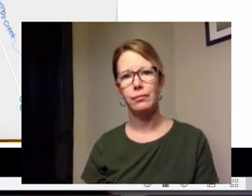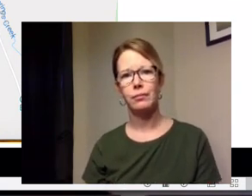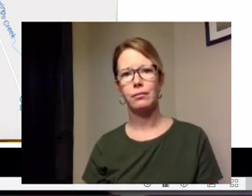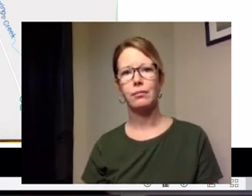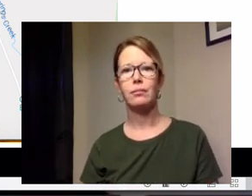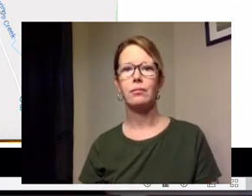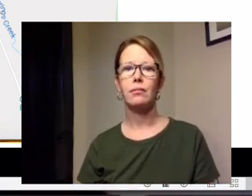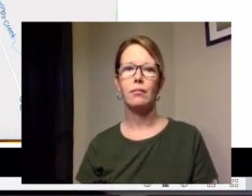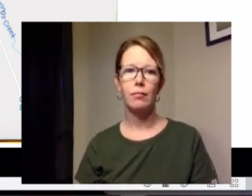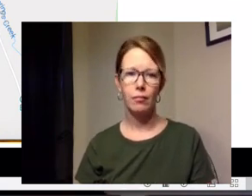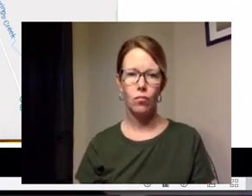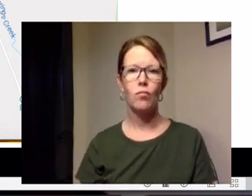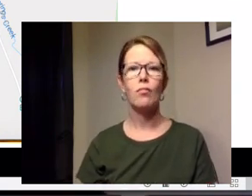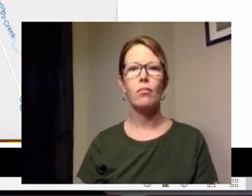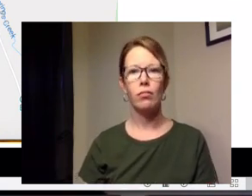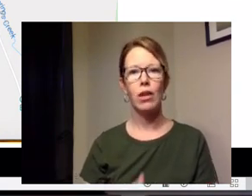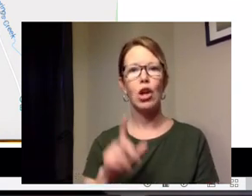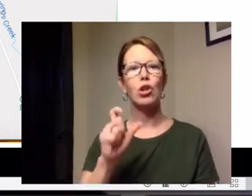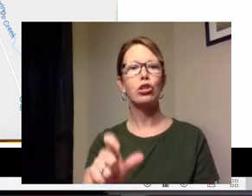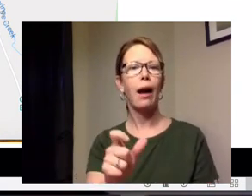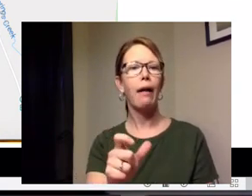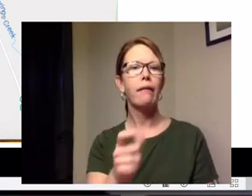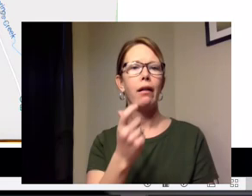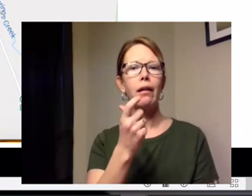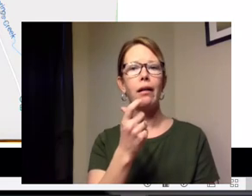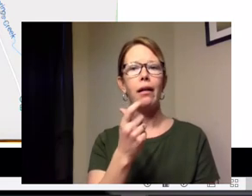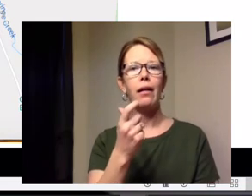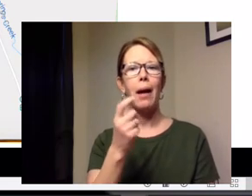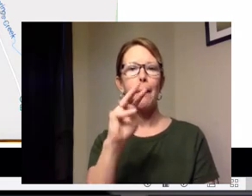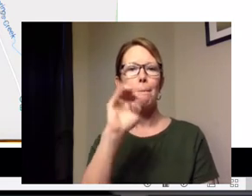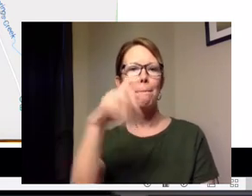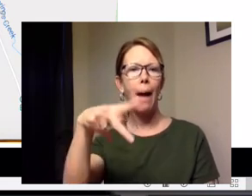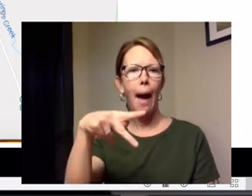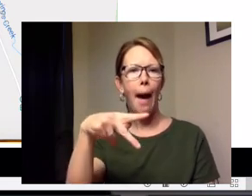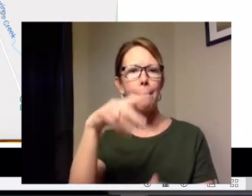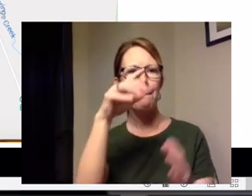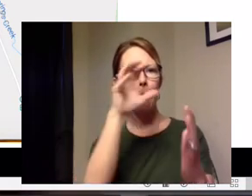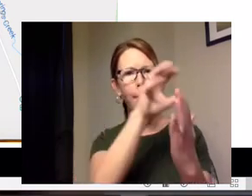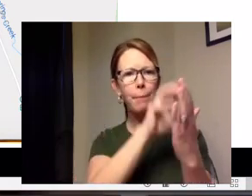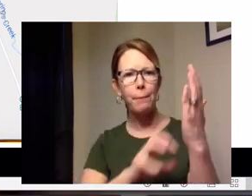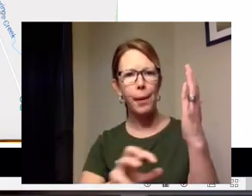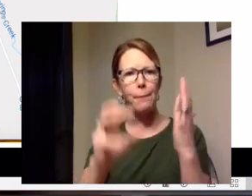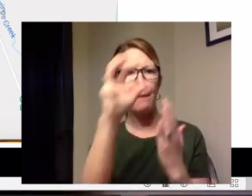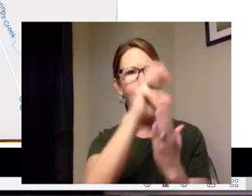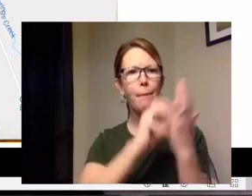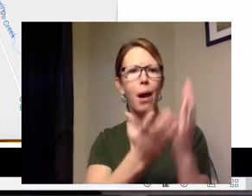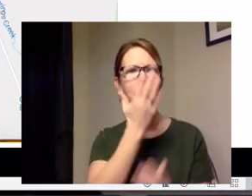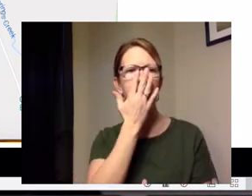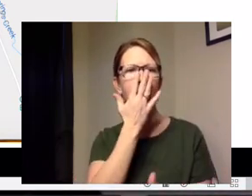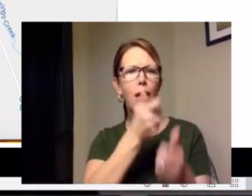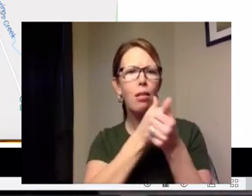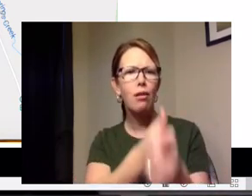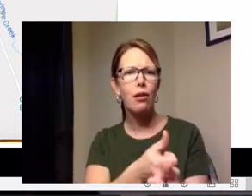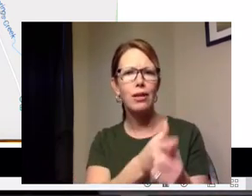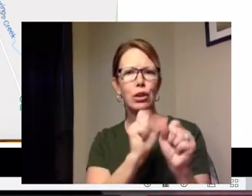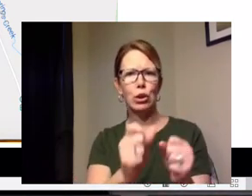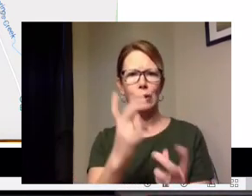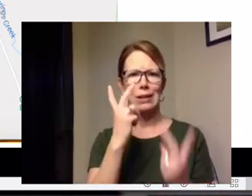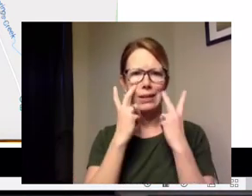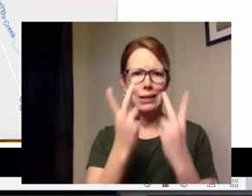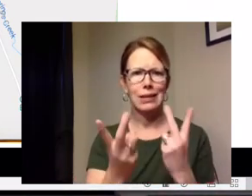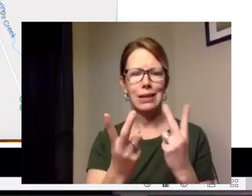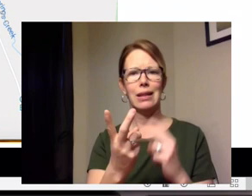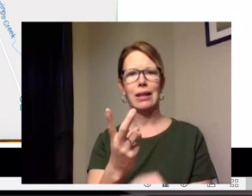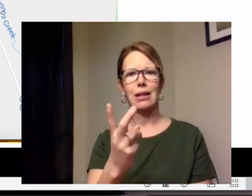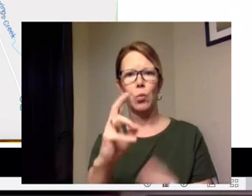i believe that you should have a color-coded map included that somebody put together that you can give people a visual to show how we